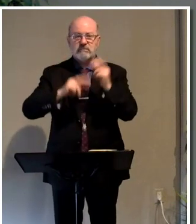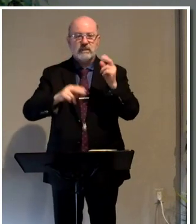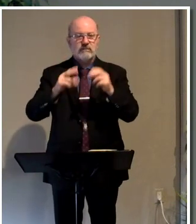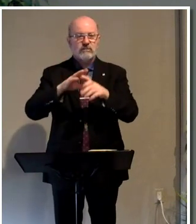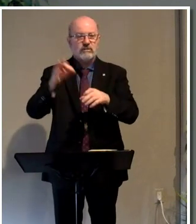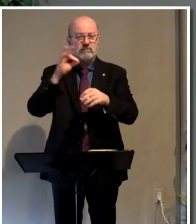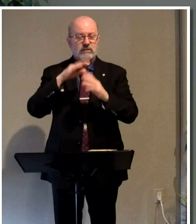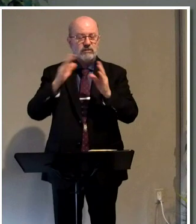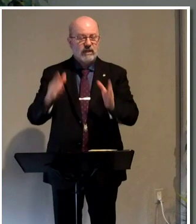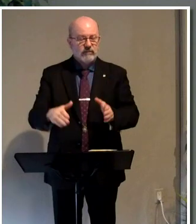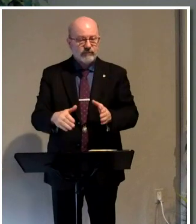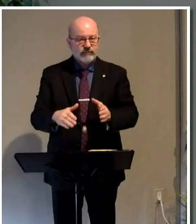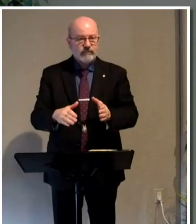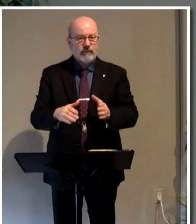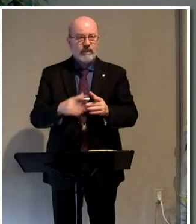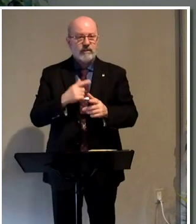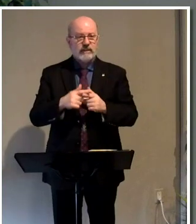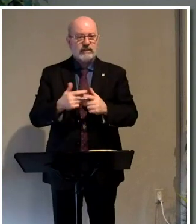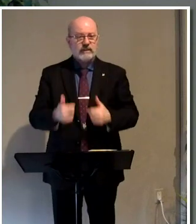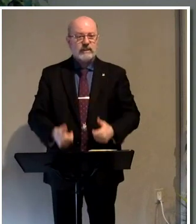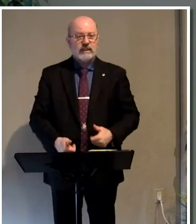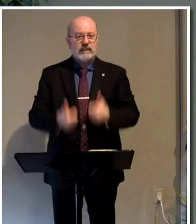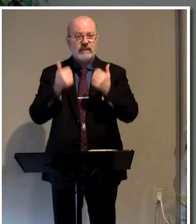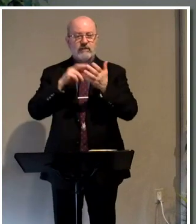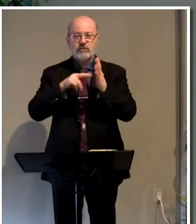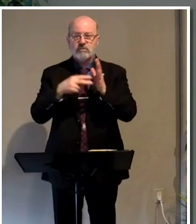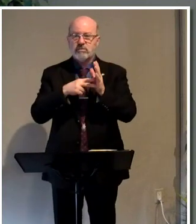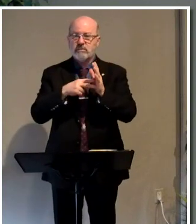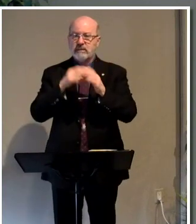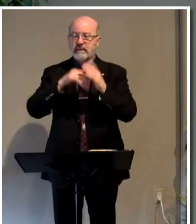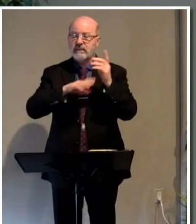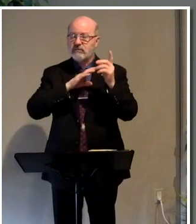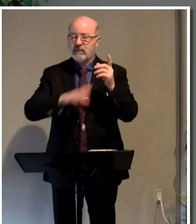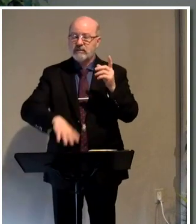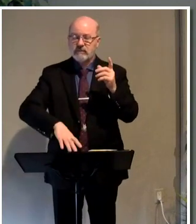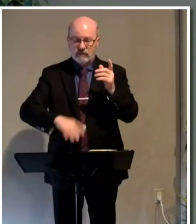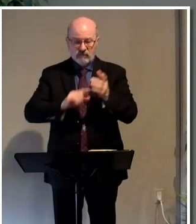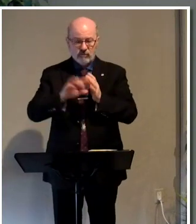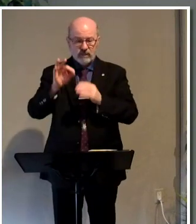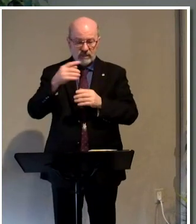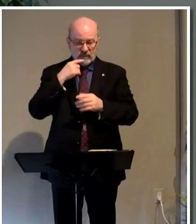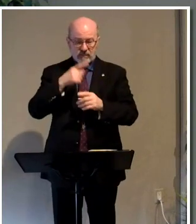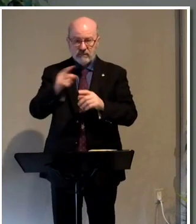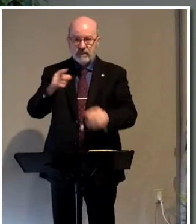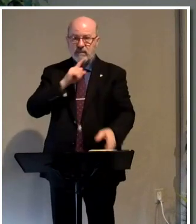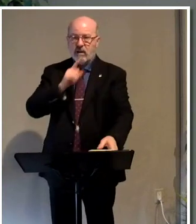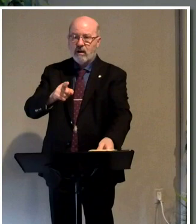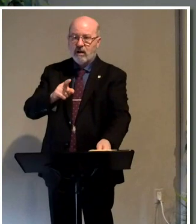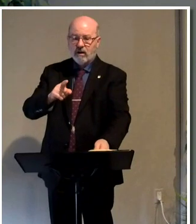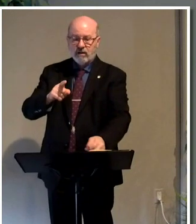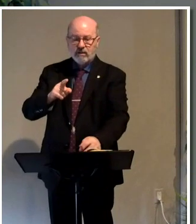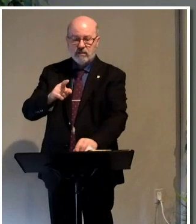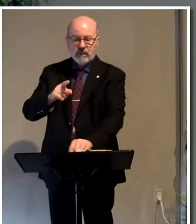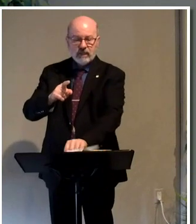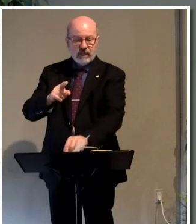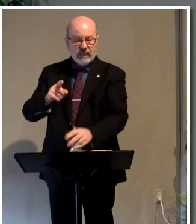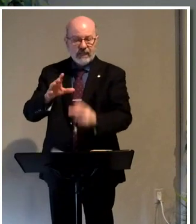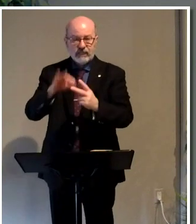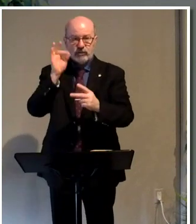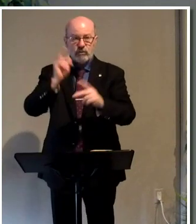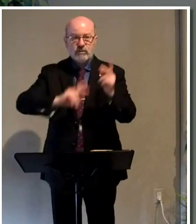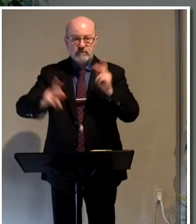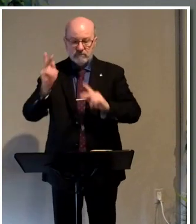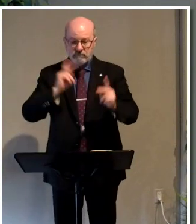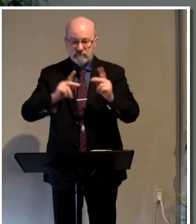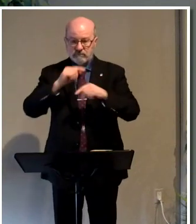spiritual house, and then live out your purpose in Christ. Verse 9 says, ye are a chosen generation,